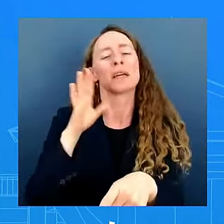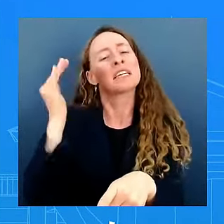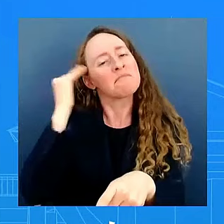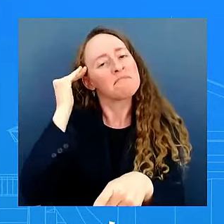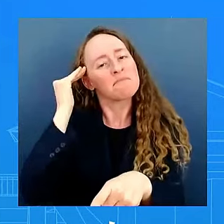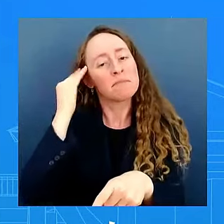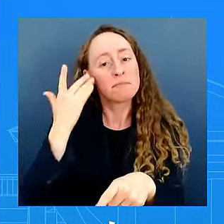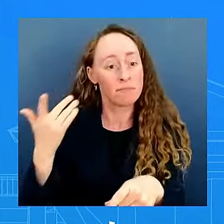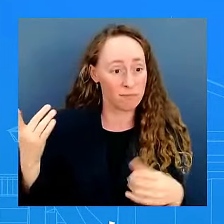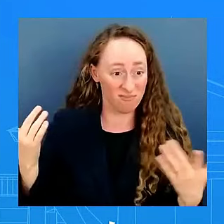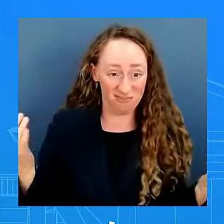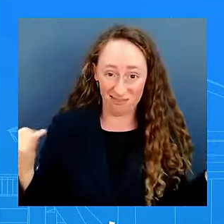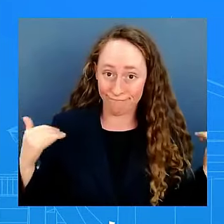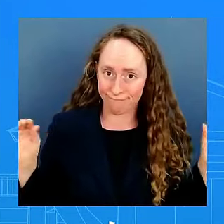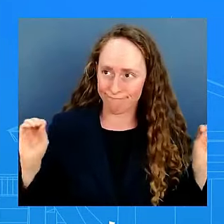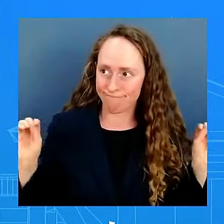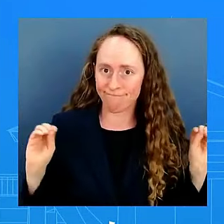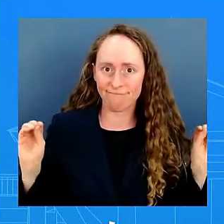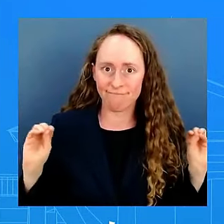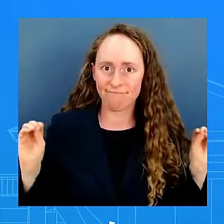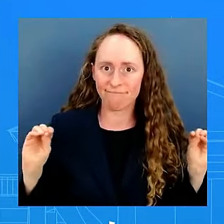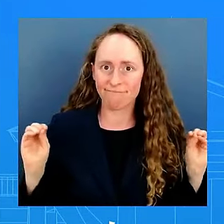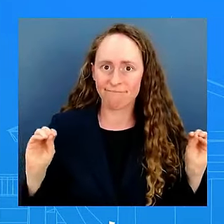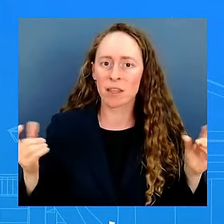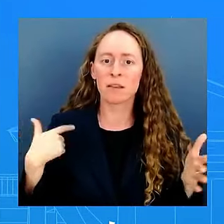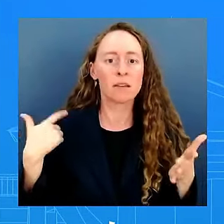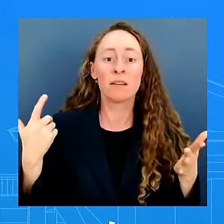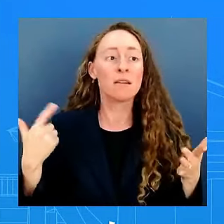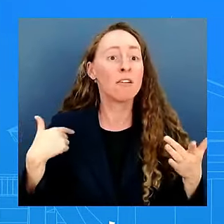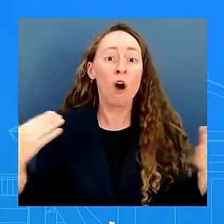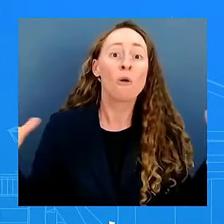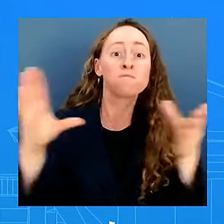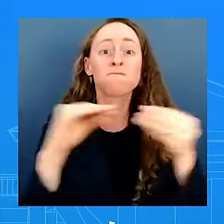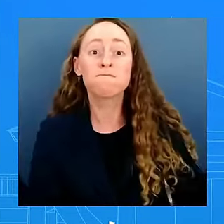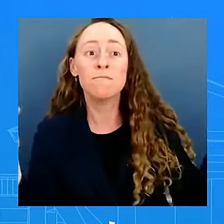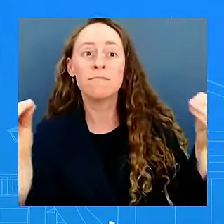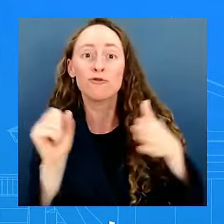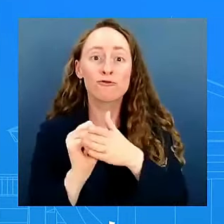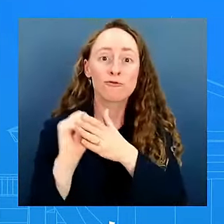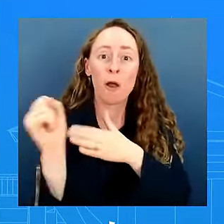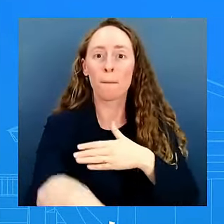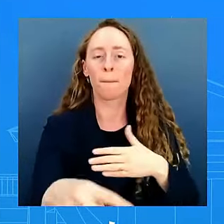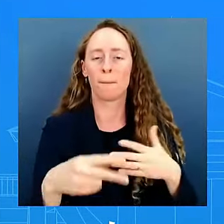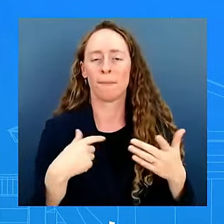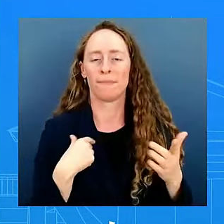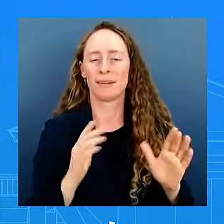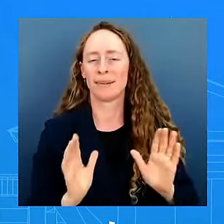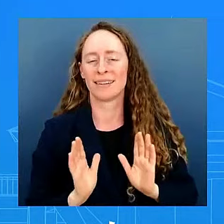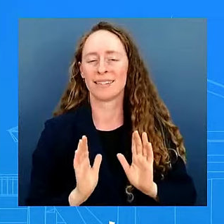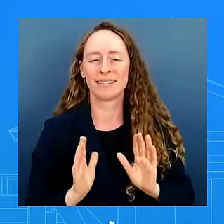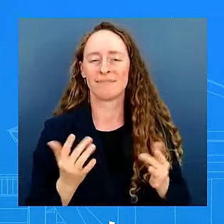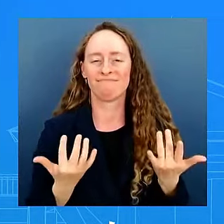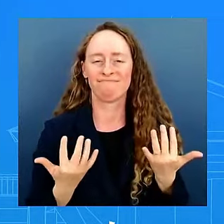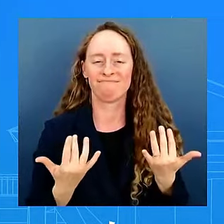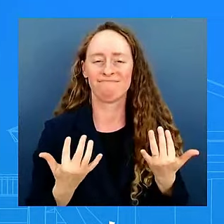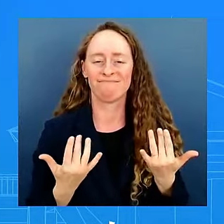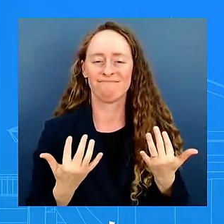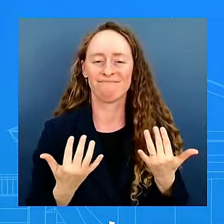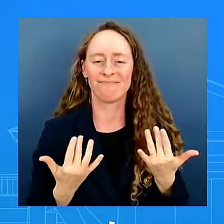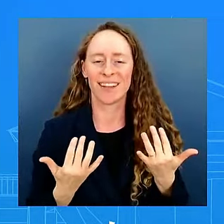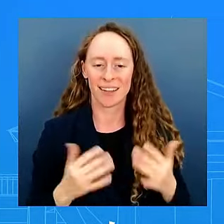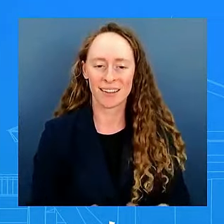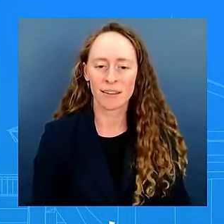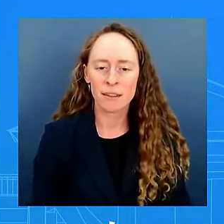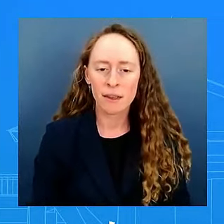not going to get ahead of that and what i will say and this is i know you didn't ask me about the timeline but we put a statement last week saying that it